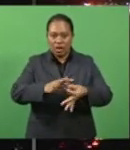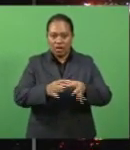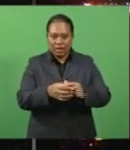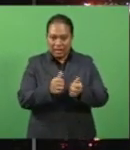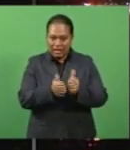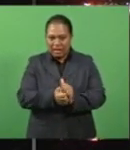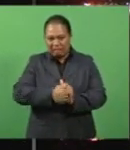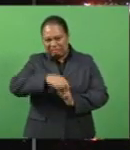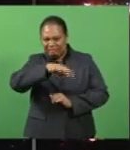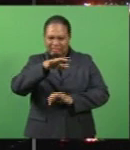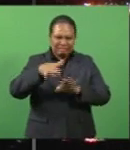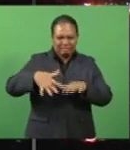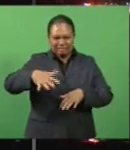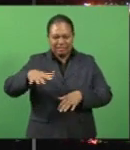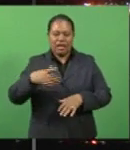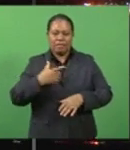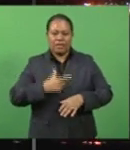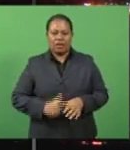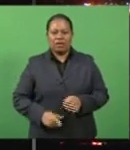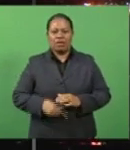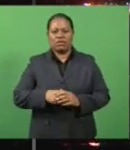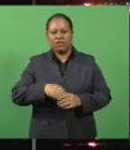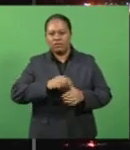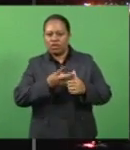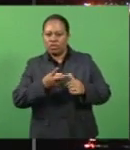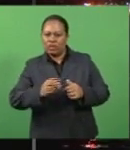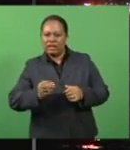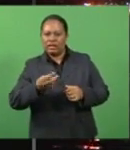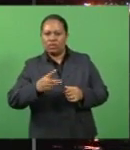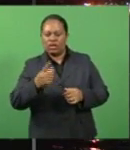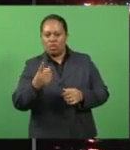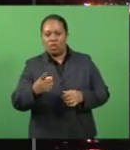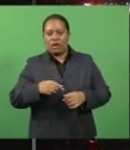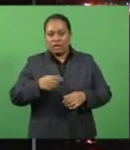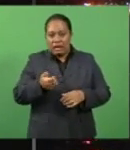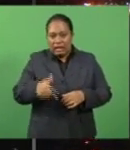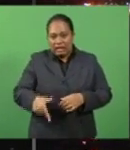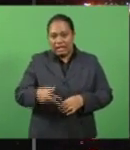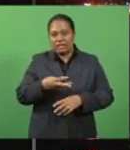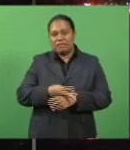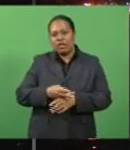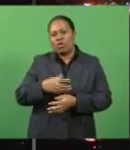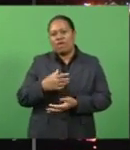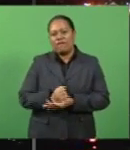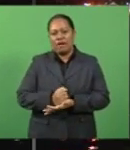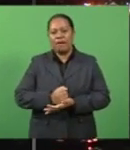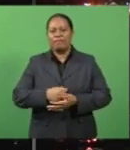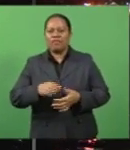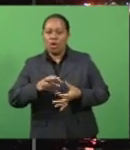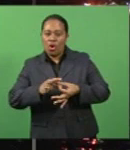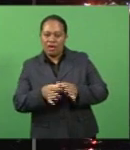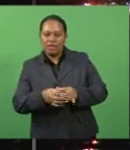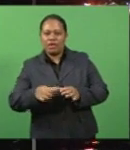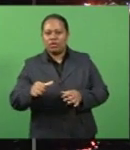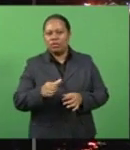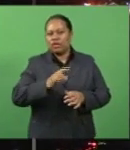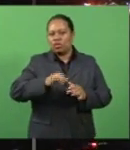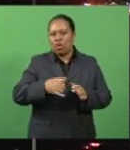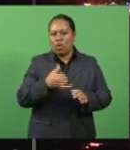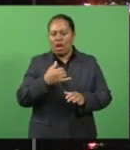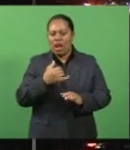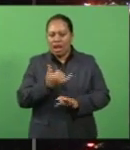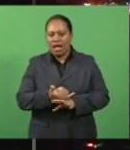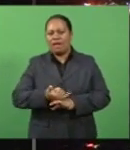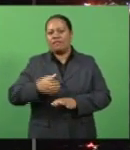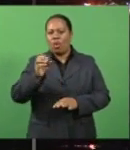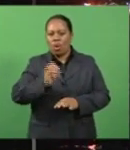be in doubt even for the reschedule dates in 2021. Earlier this month, it was confirmed the Olympics would be held from July 23rd to August